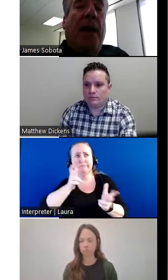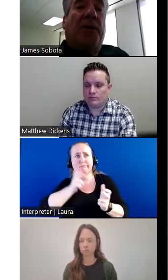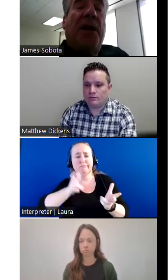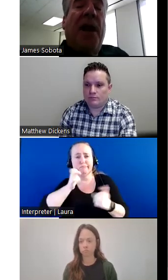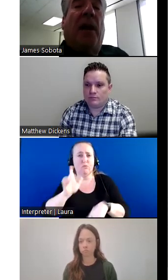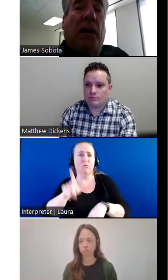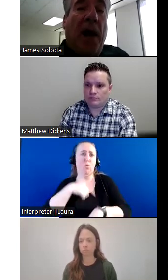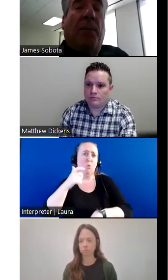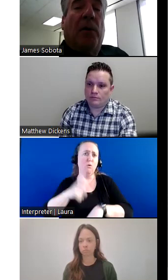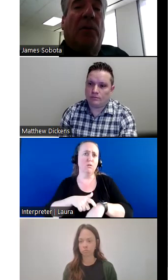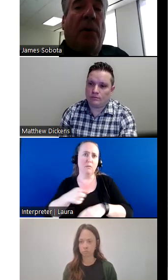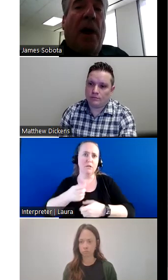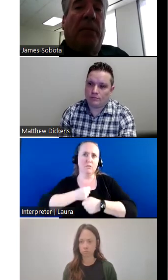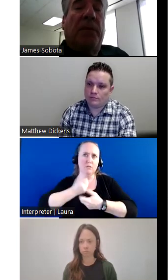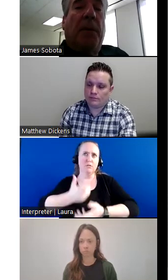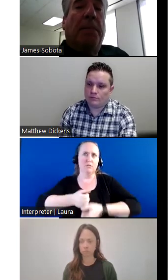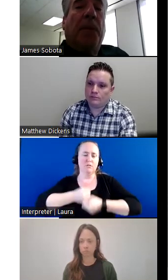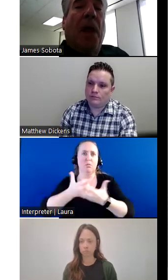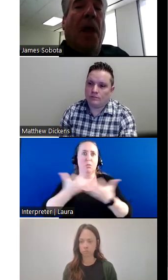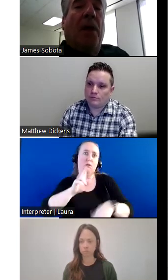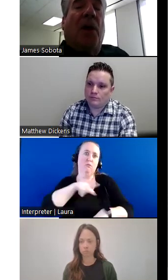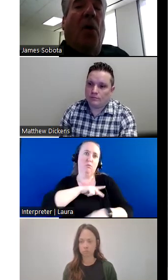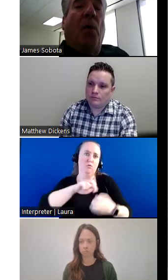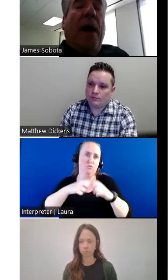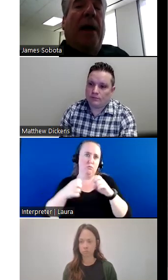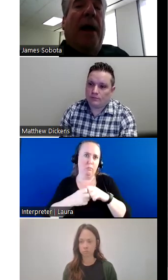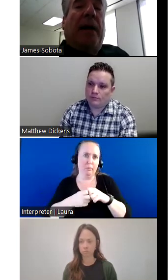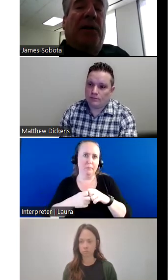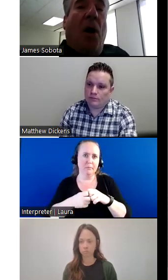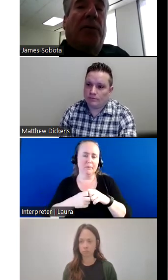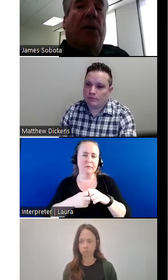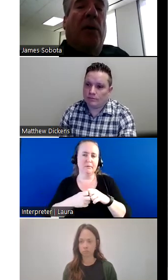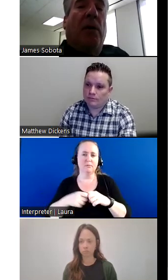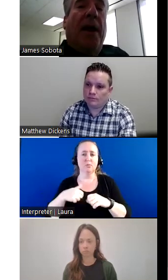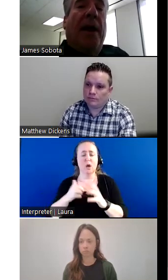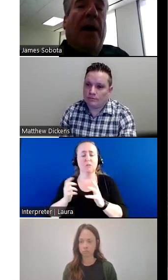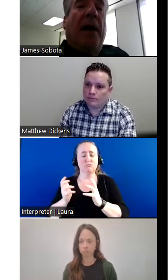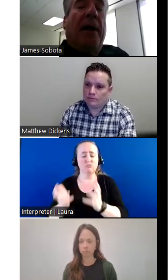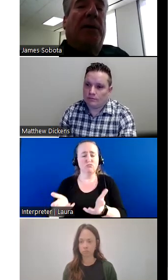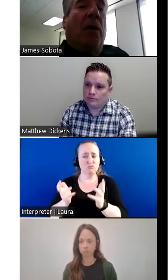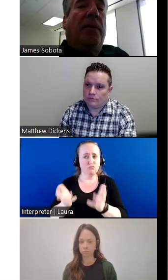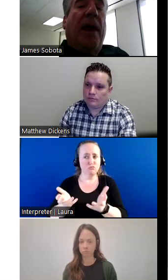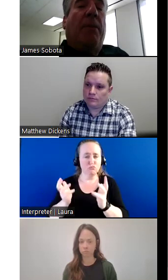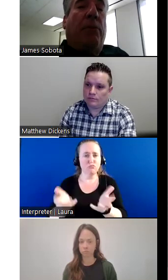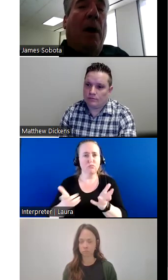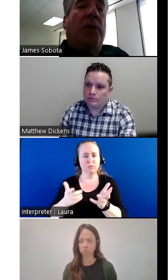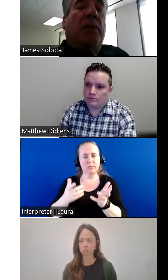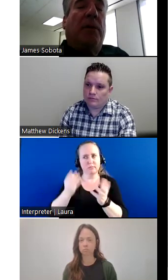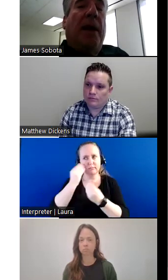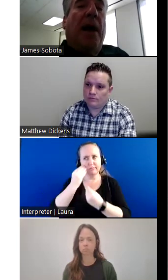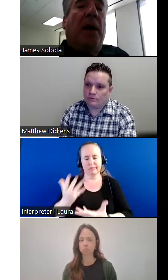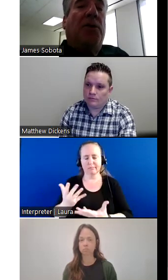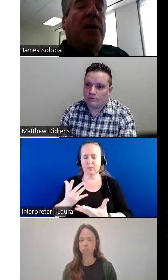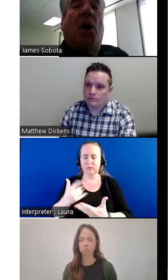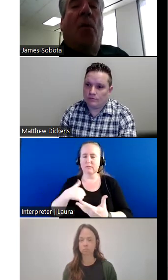time and she had a lot of personal problems. So I, I talked to her and I, I told her that I promised